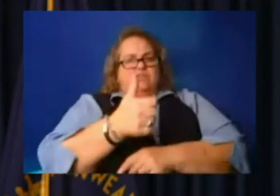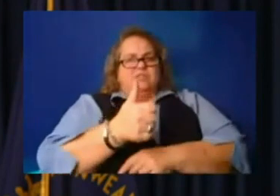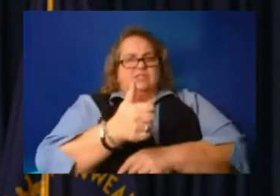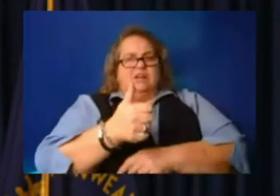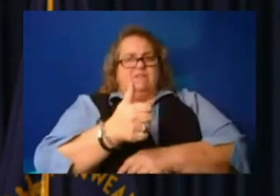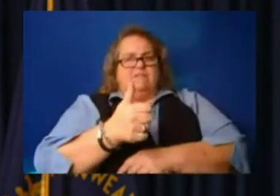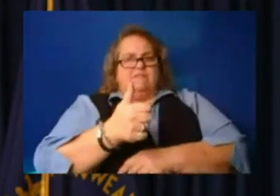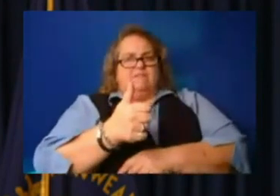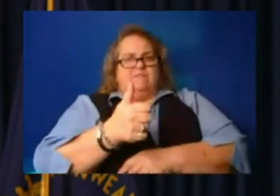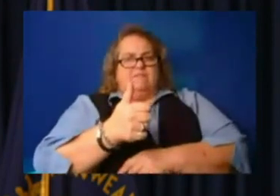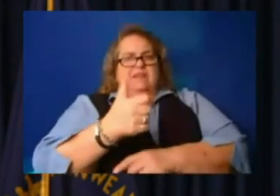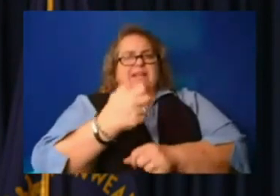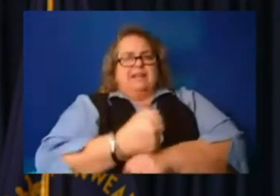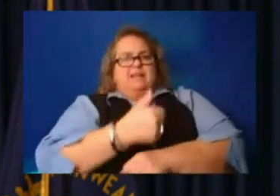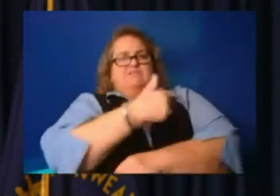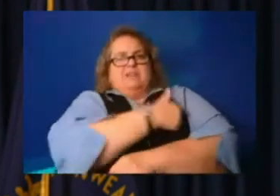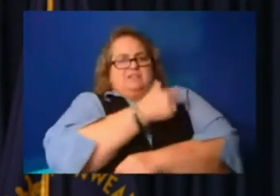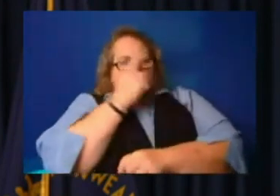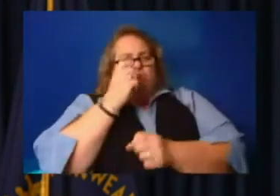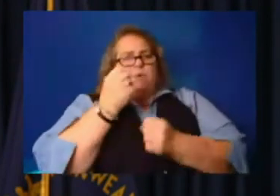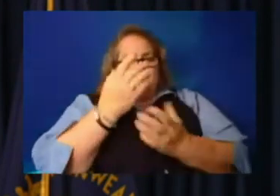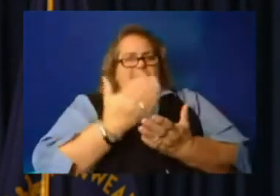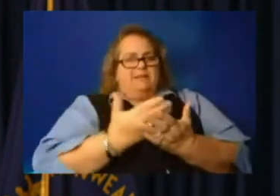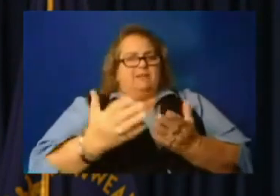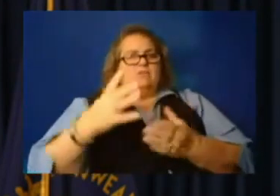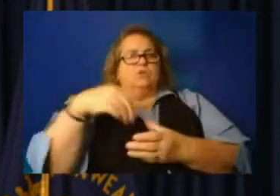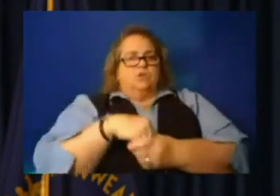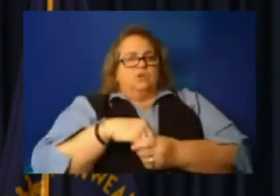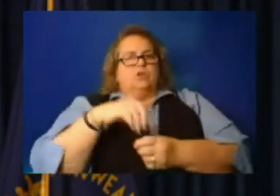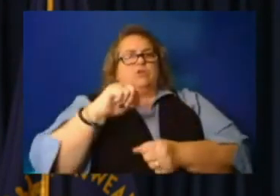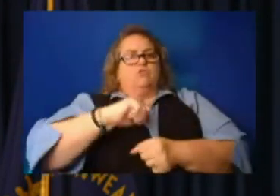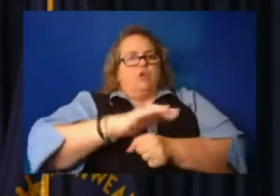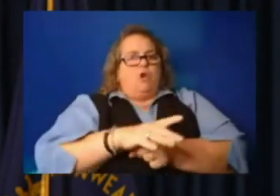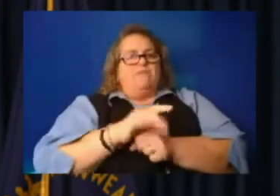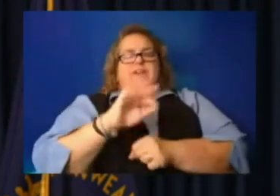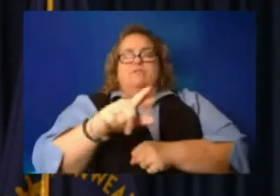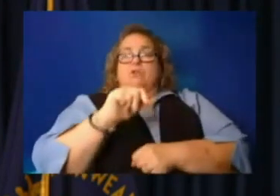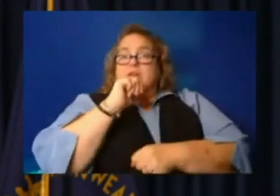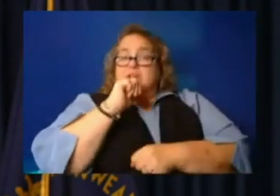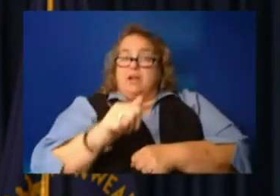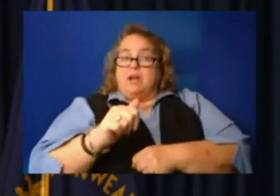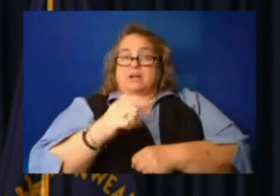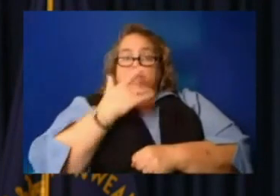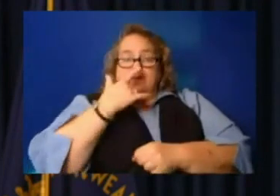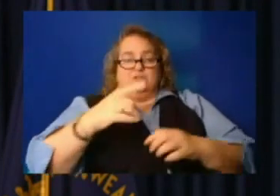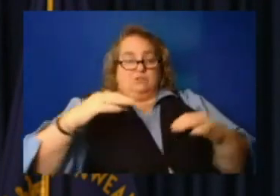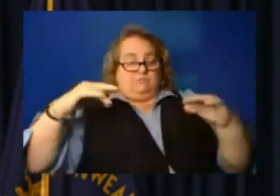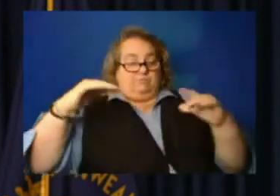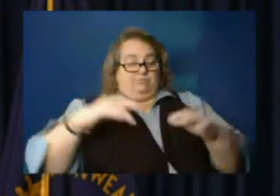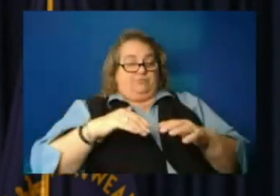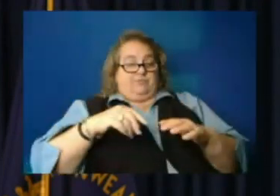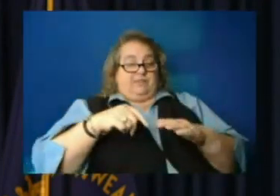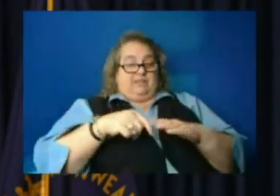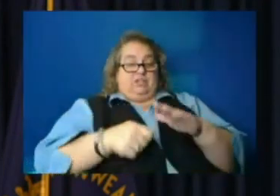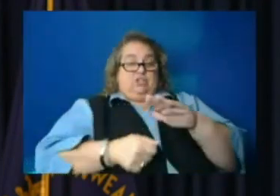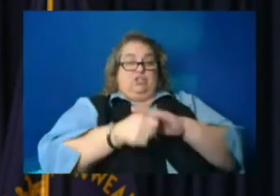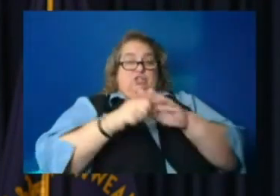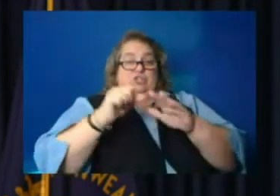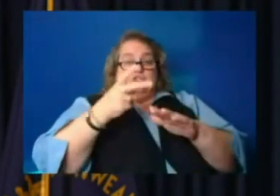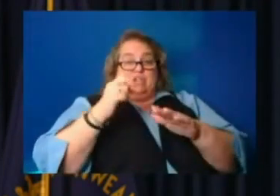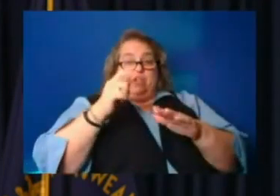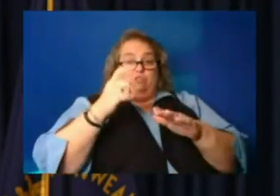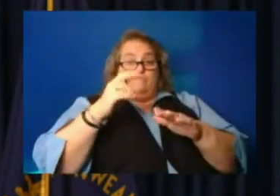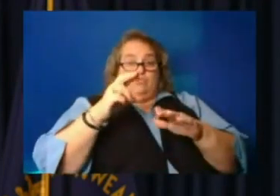vaccinated for a lot of things and including COVID if they're not because being in a congregate shelter. Uh, but very proud of our health